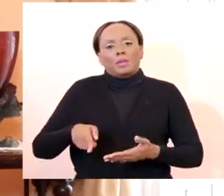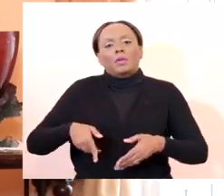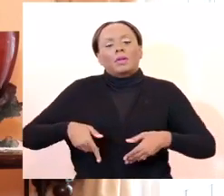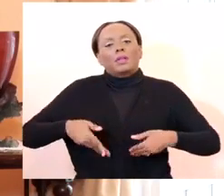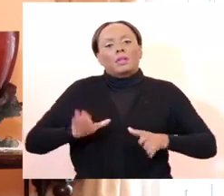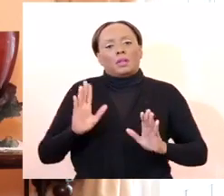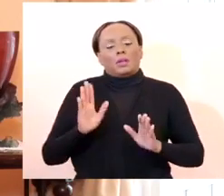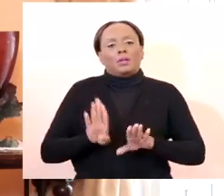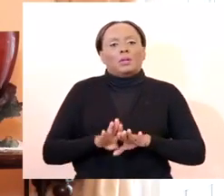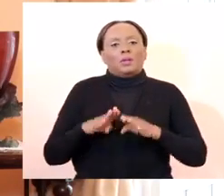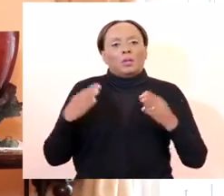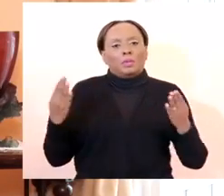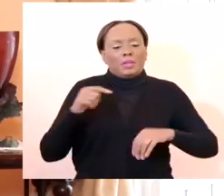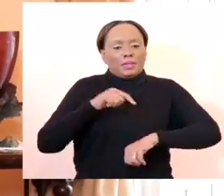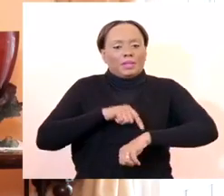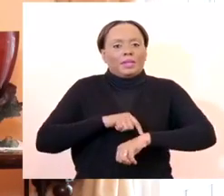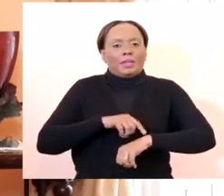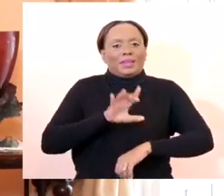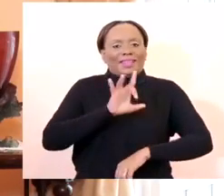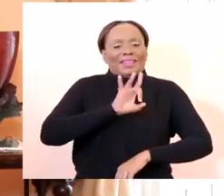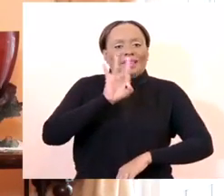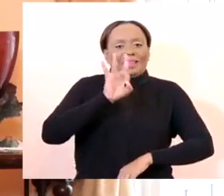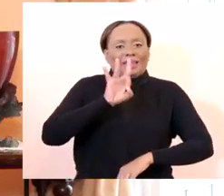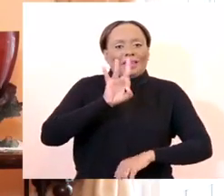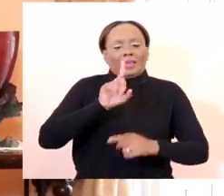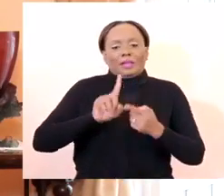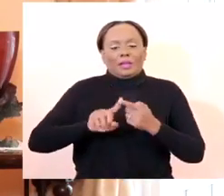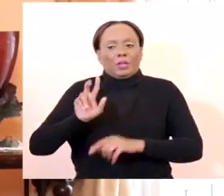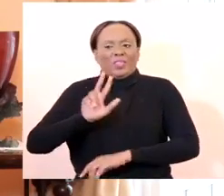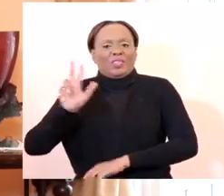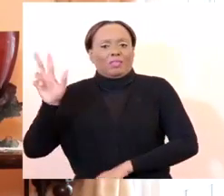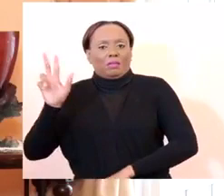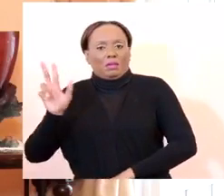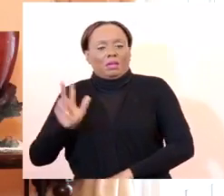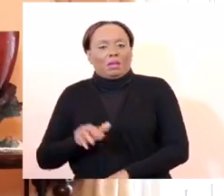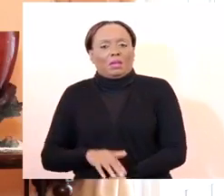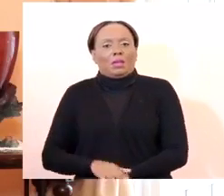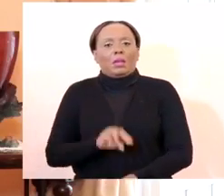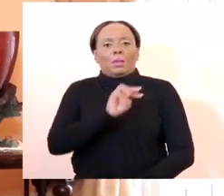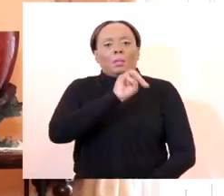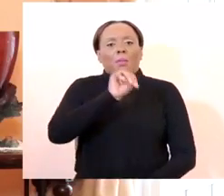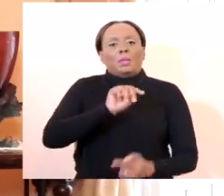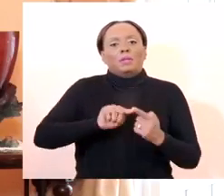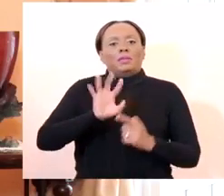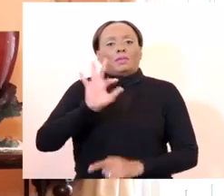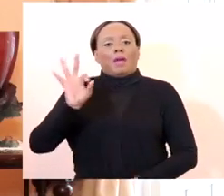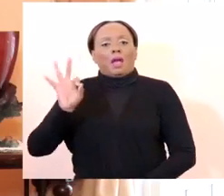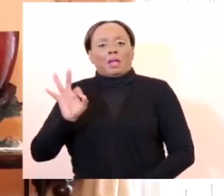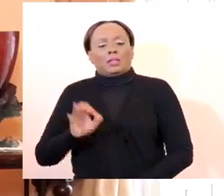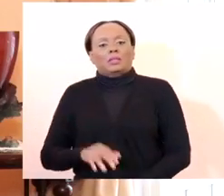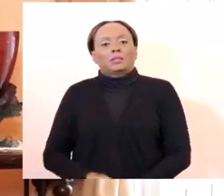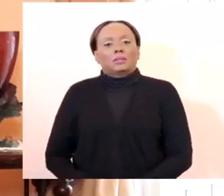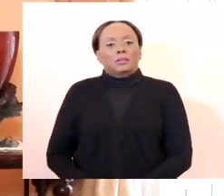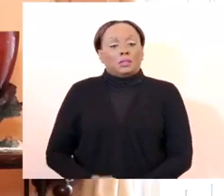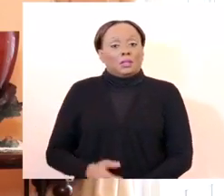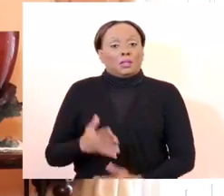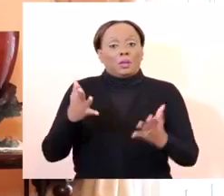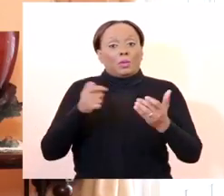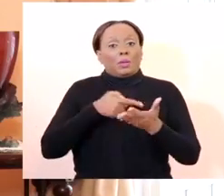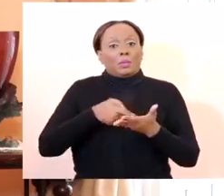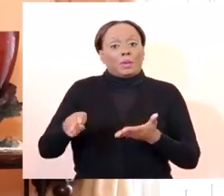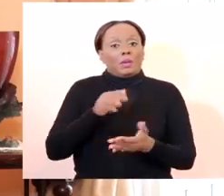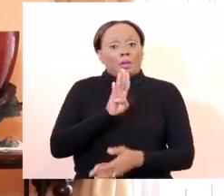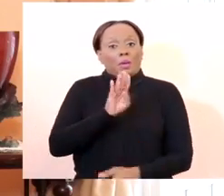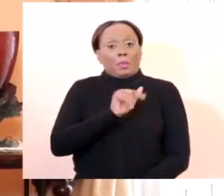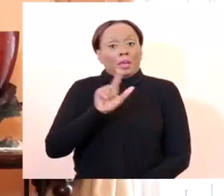exist between the hours of 8 a.m. and 3 p.m. Monday to Friday. So, your bill-paying services, you'll be